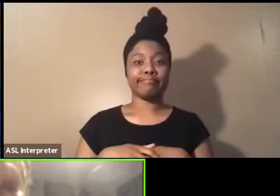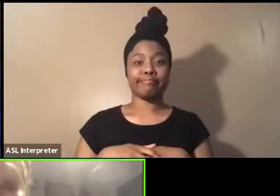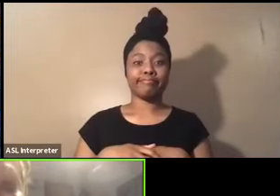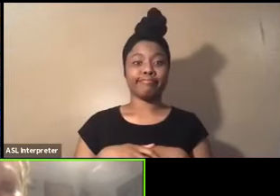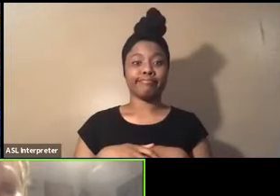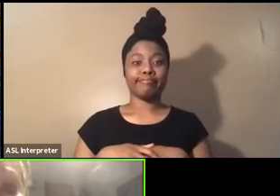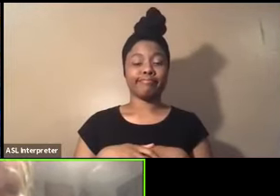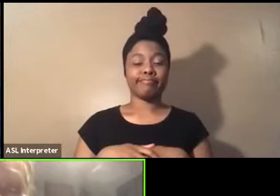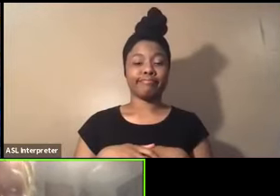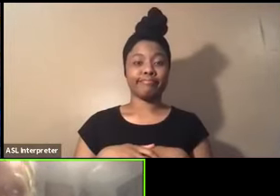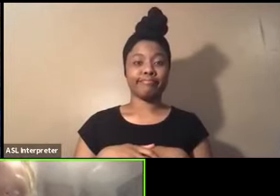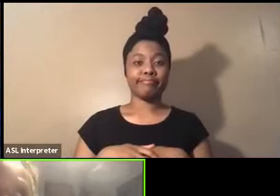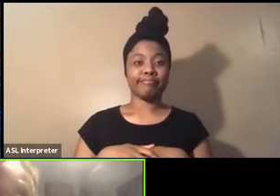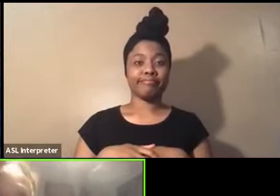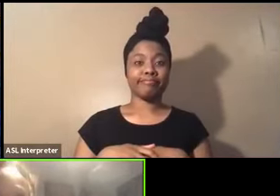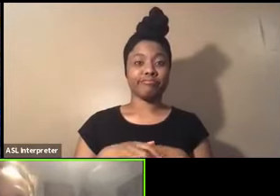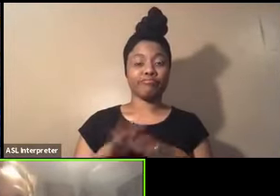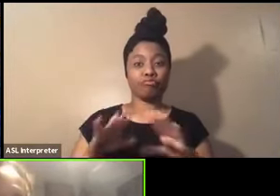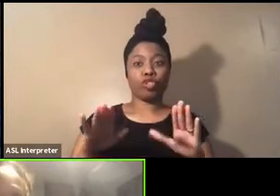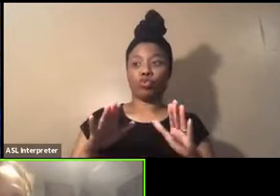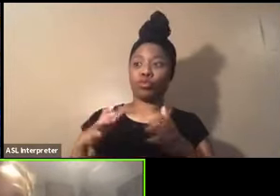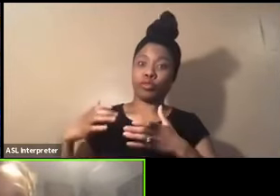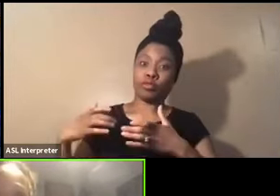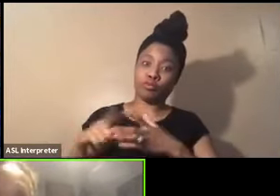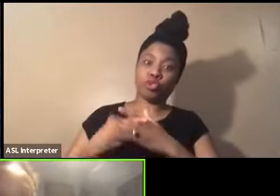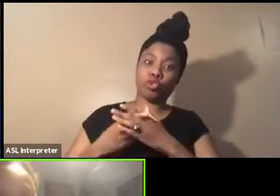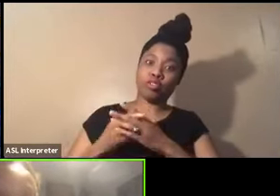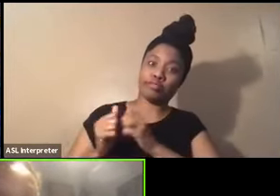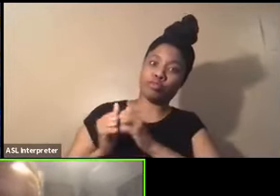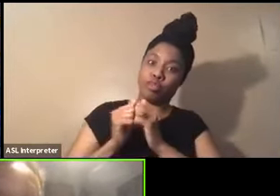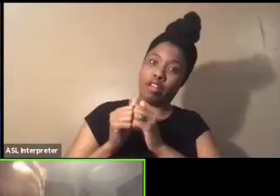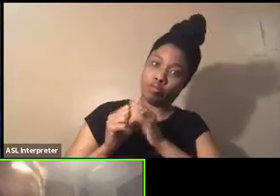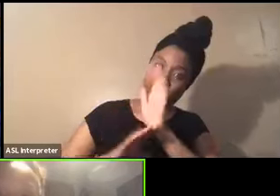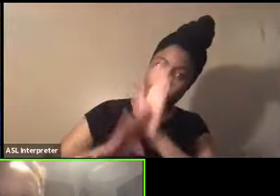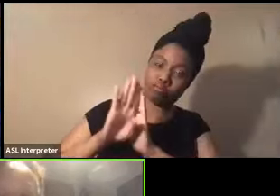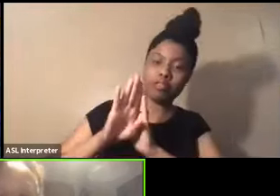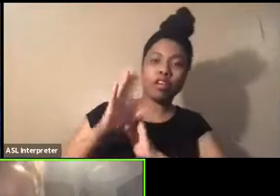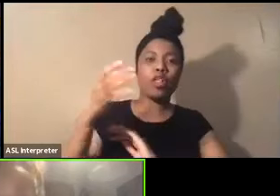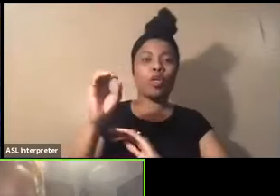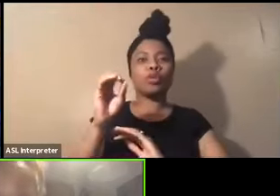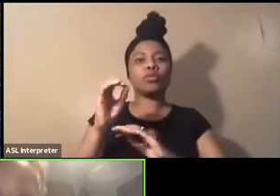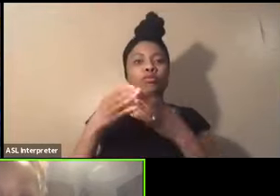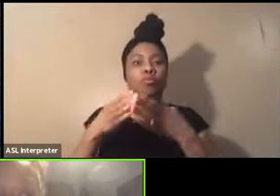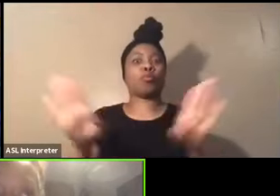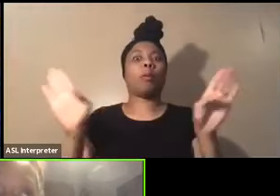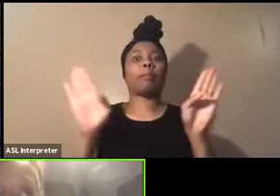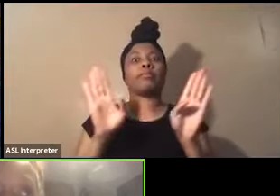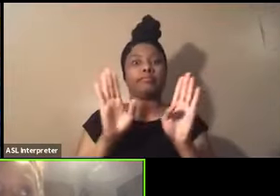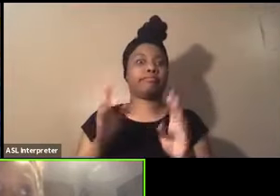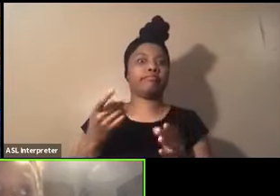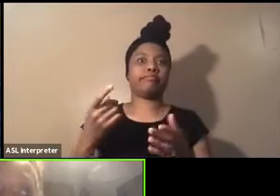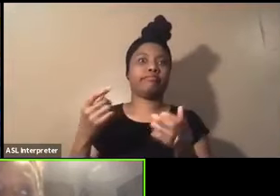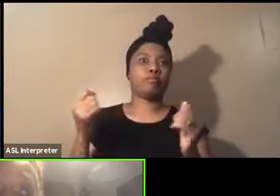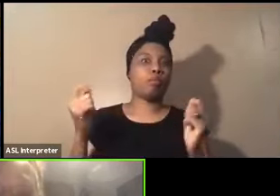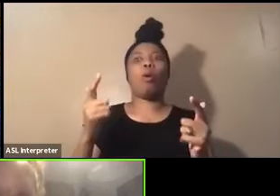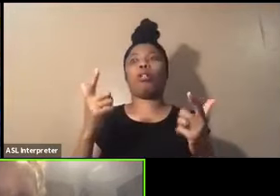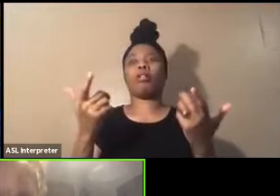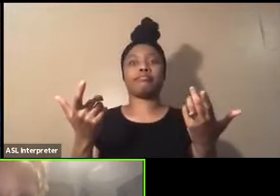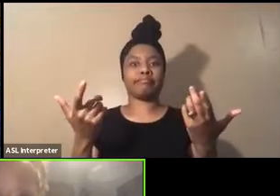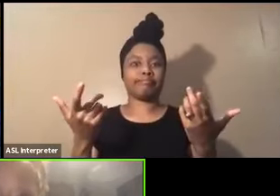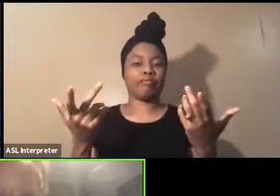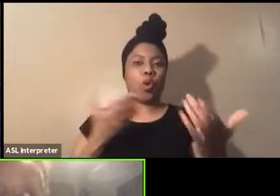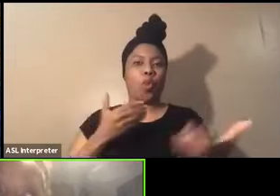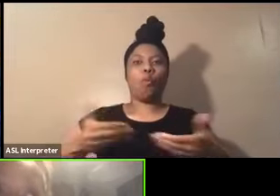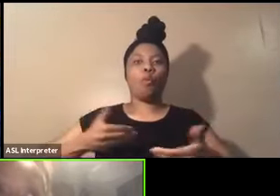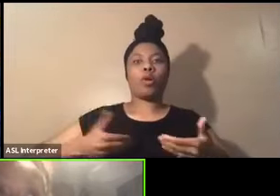children that started with our company and, um, almost exclusively that was our company. Everybody was in, welcome